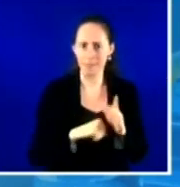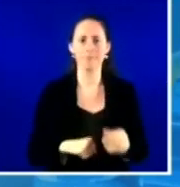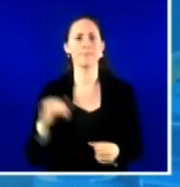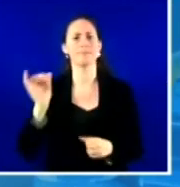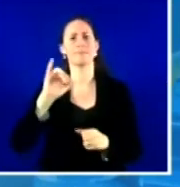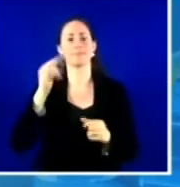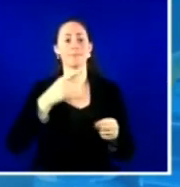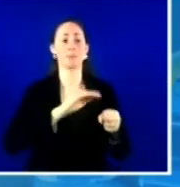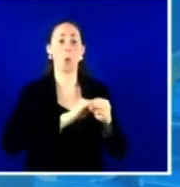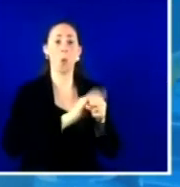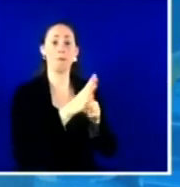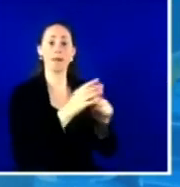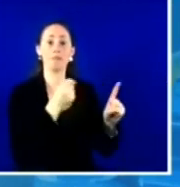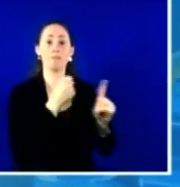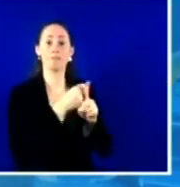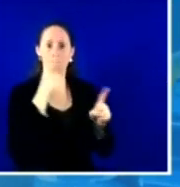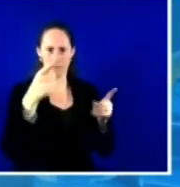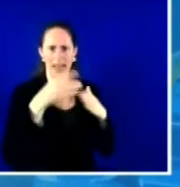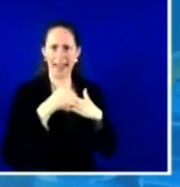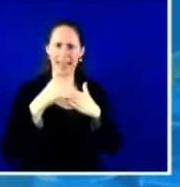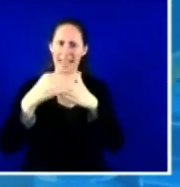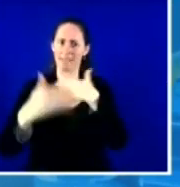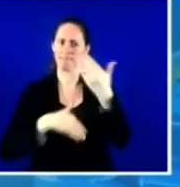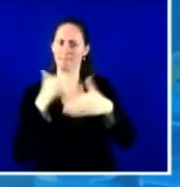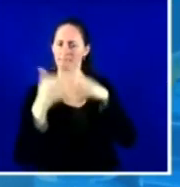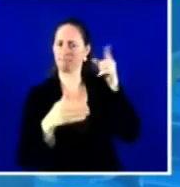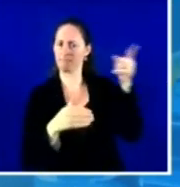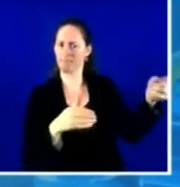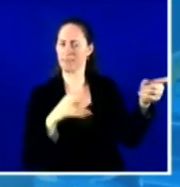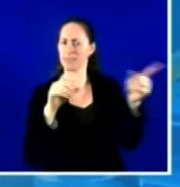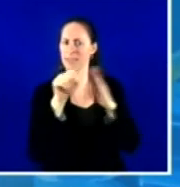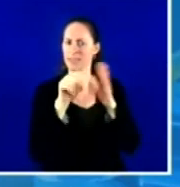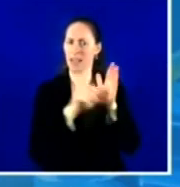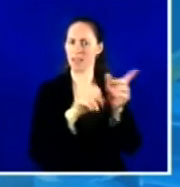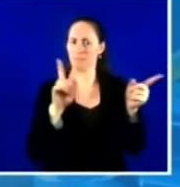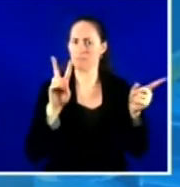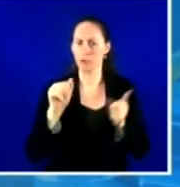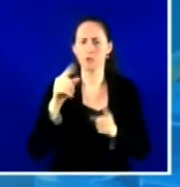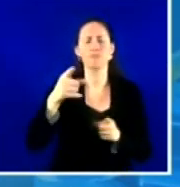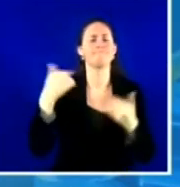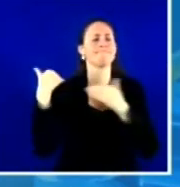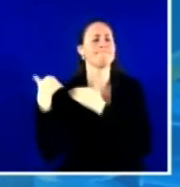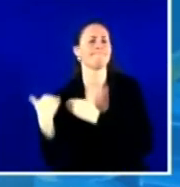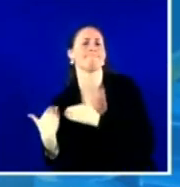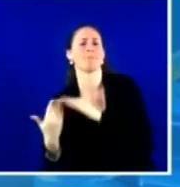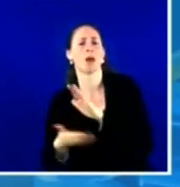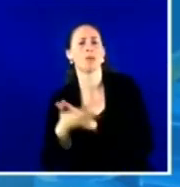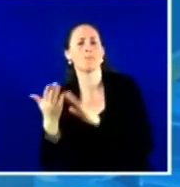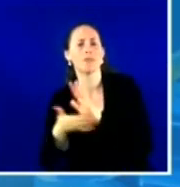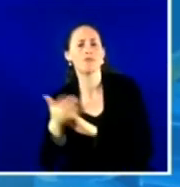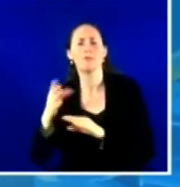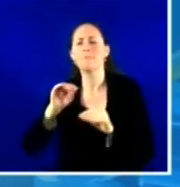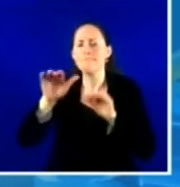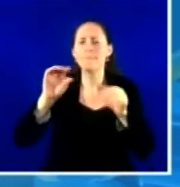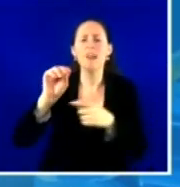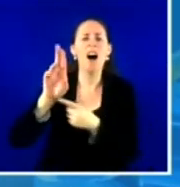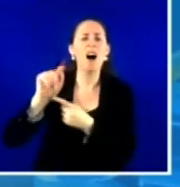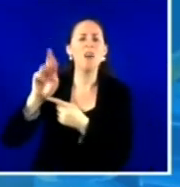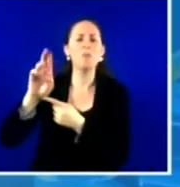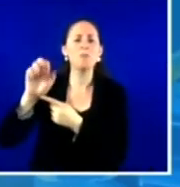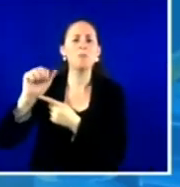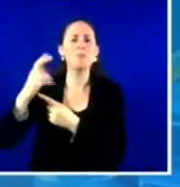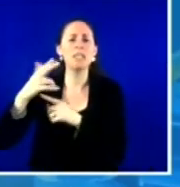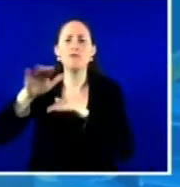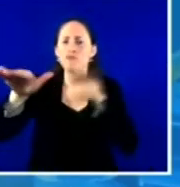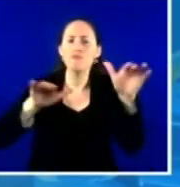and you've got the key responsibility for operations and outreach. So lots to learn from you today, to learn with you today.